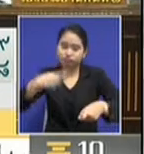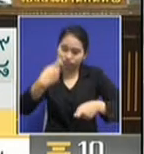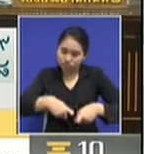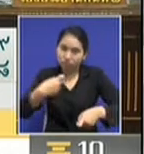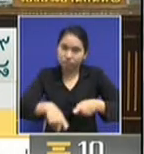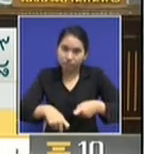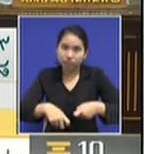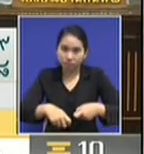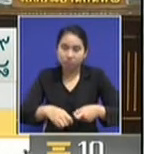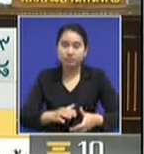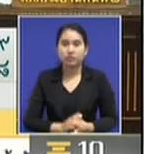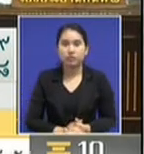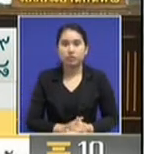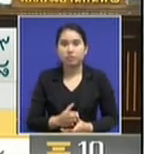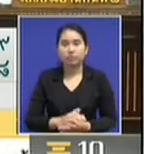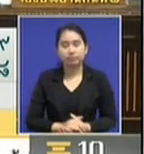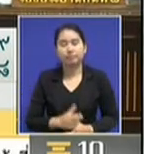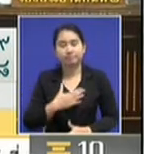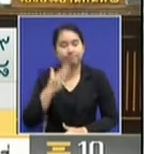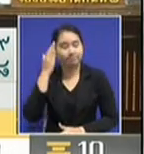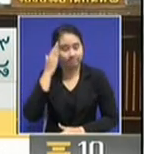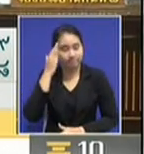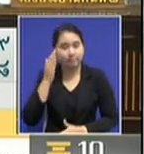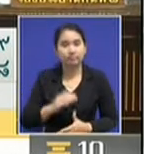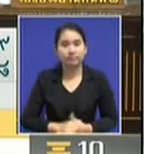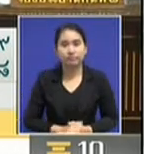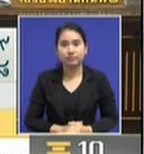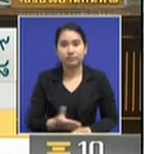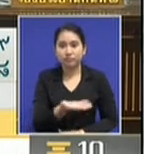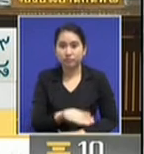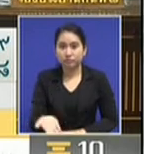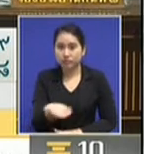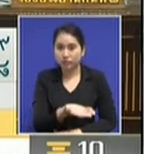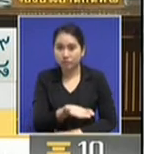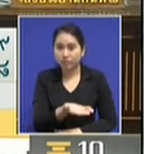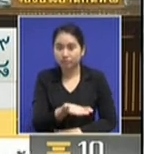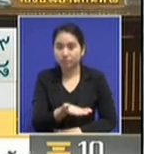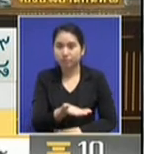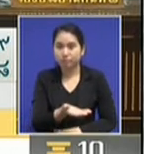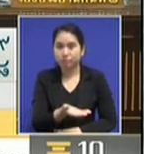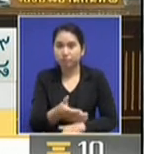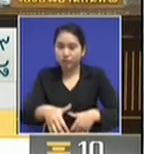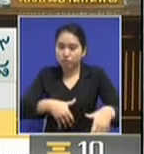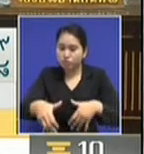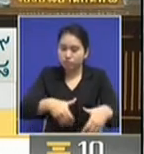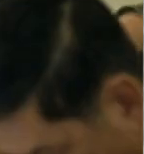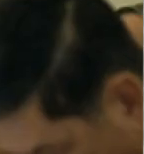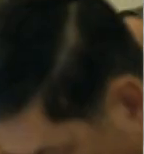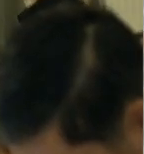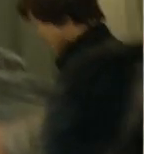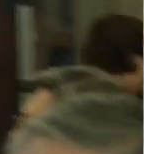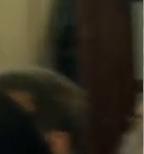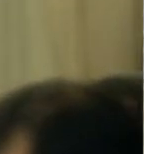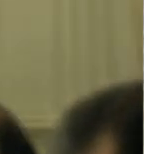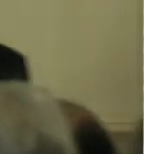the member of Parliament, the 53 members of Parliament, of the Democrat and the effective committees, you have heard those